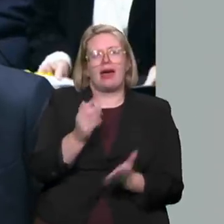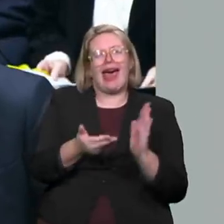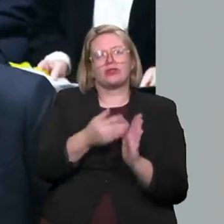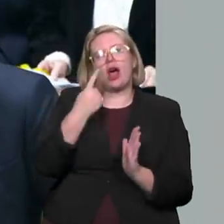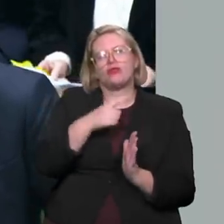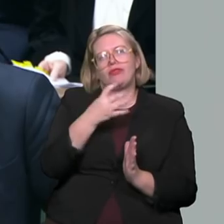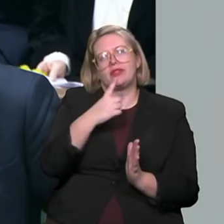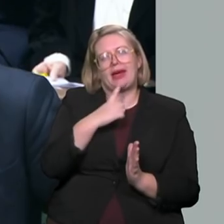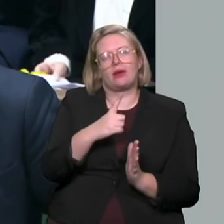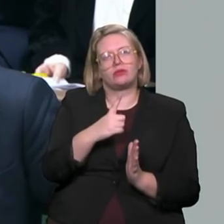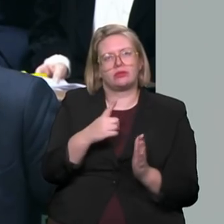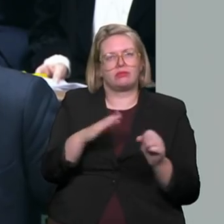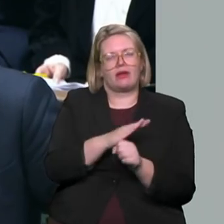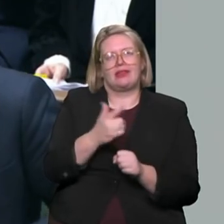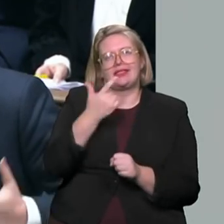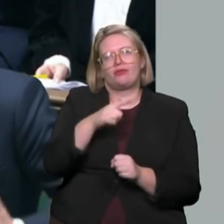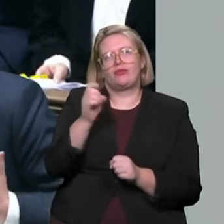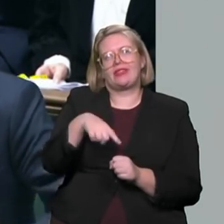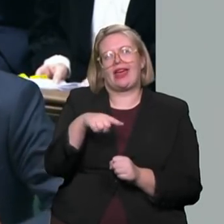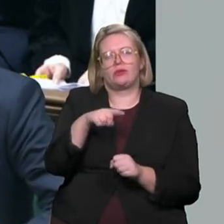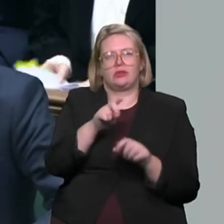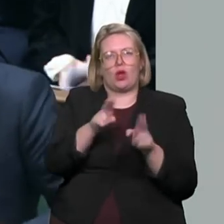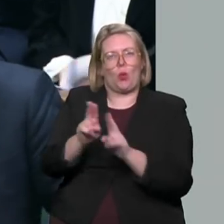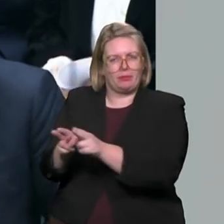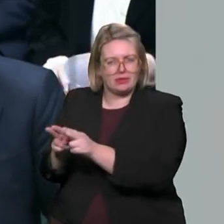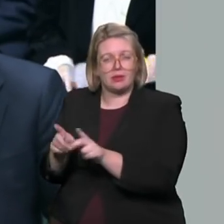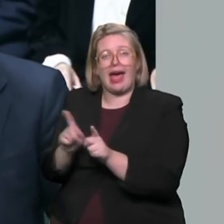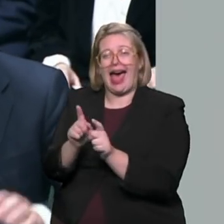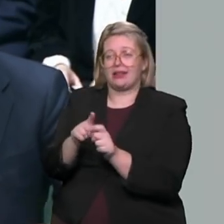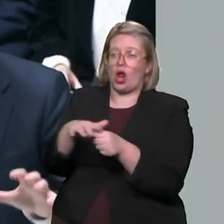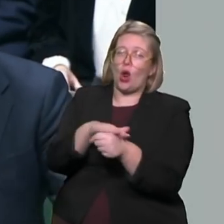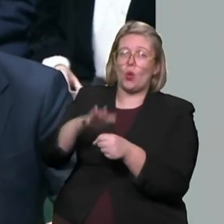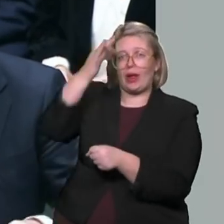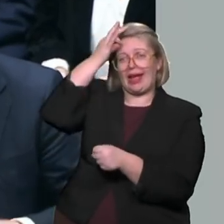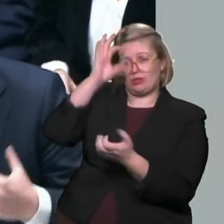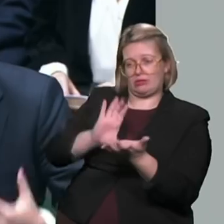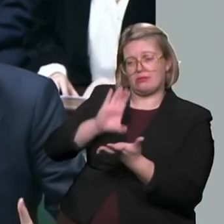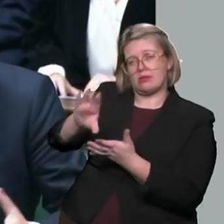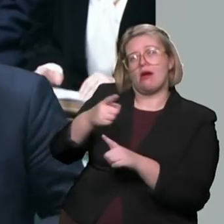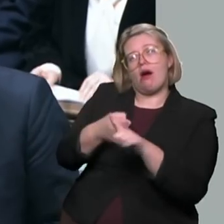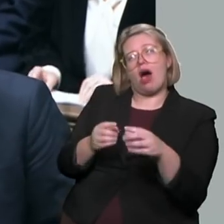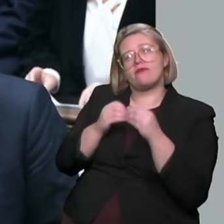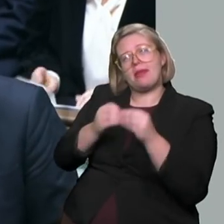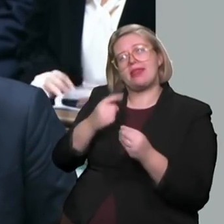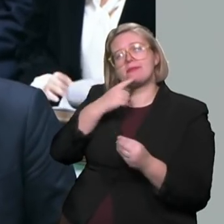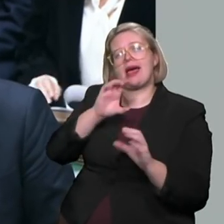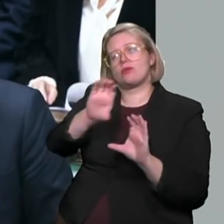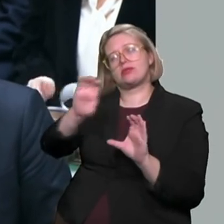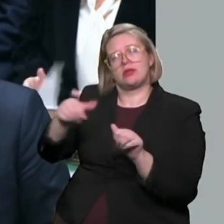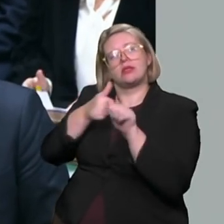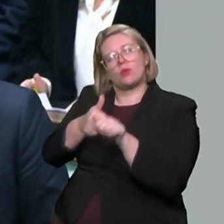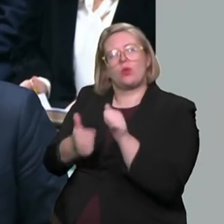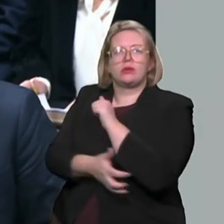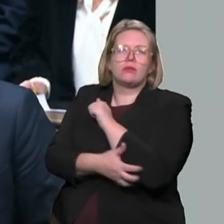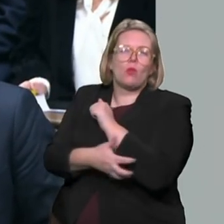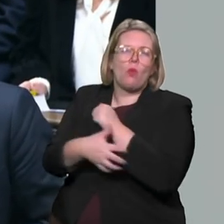780,000 homes, and we have just given local councils another half billion to help poorer families